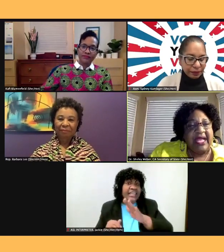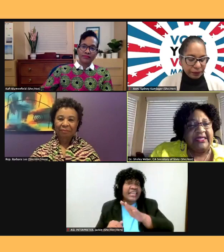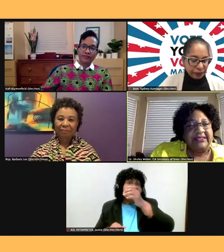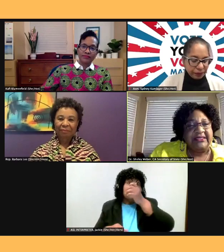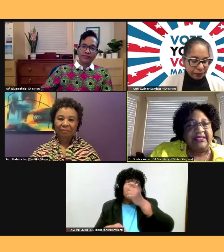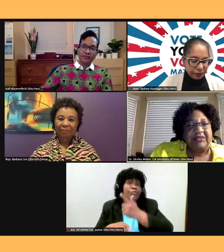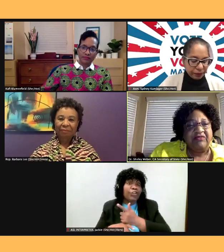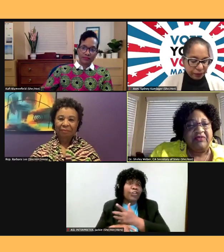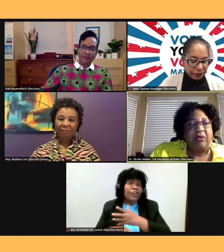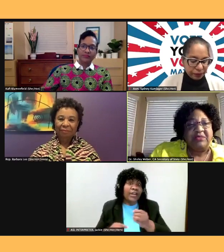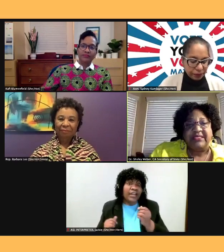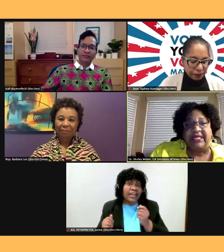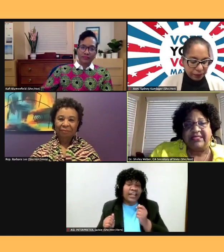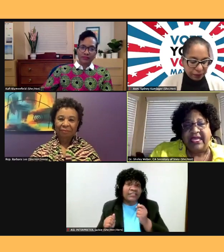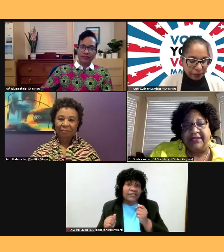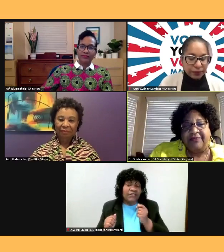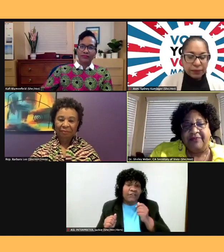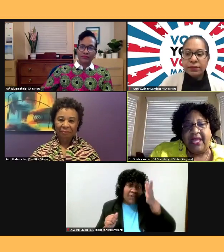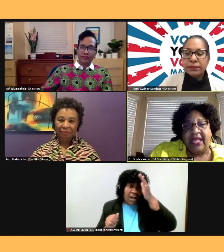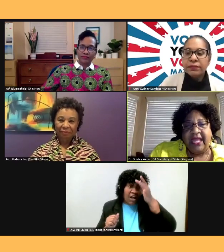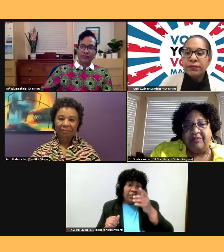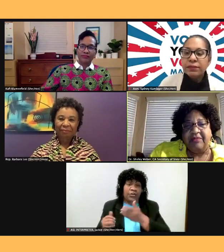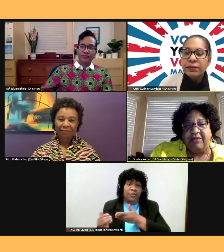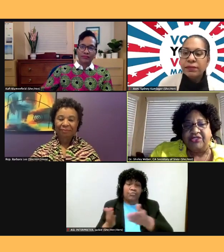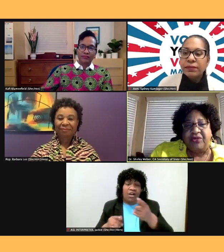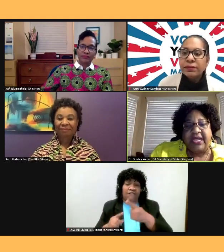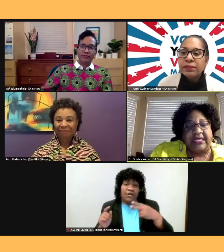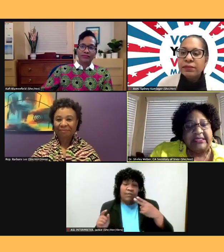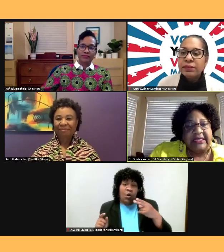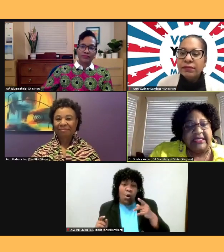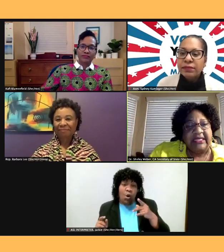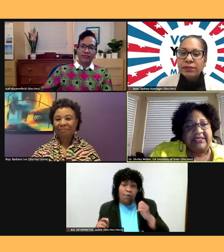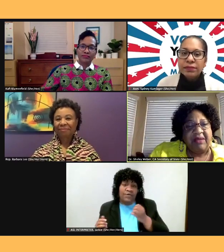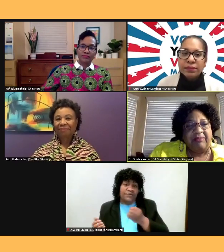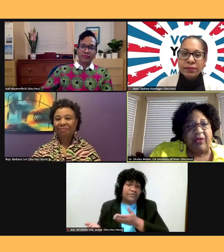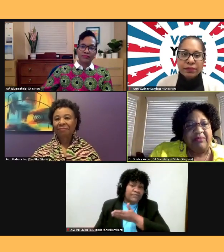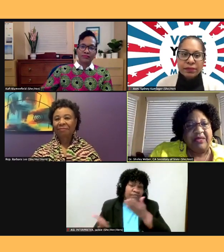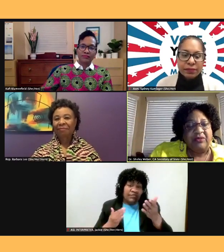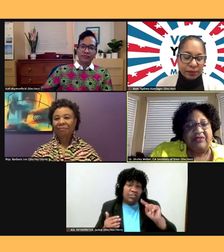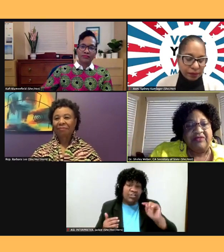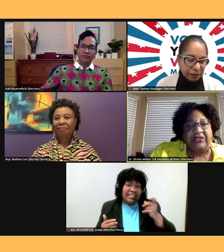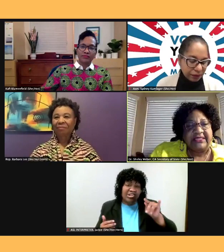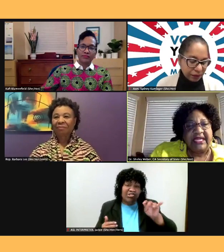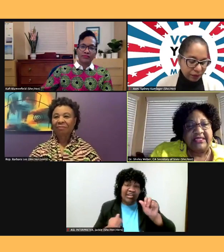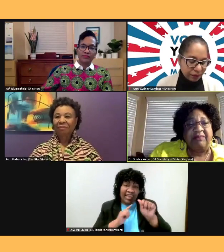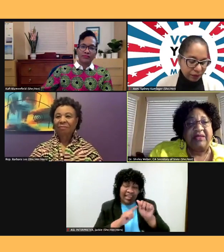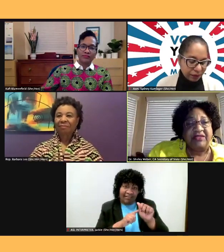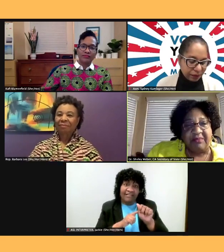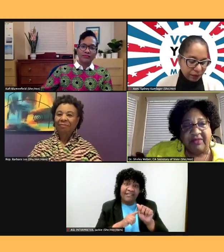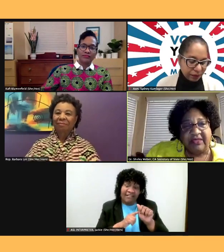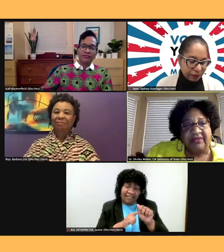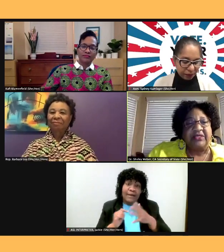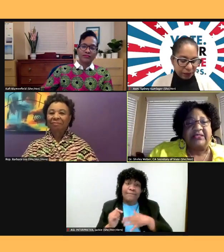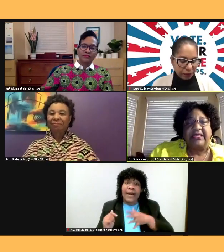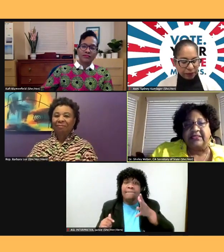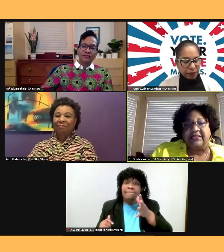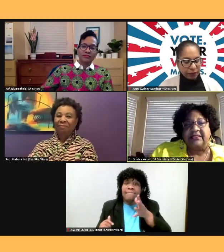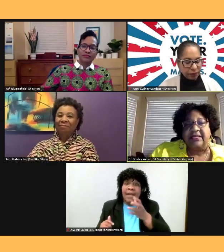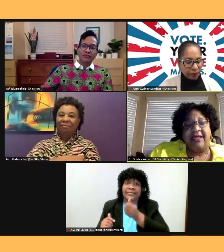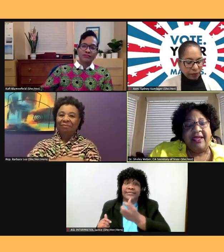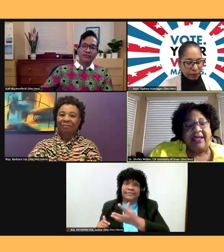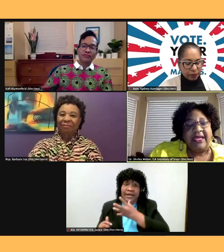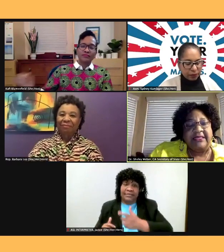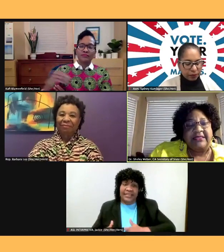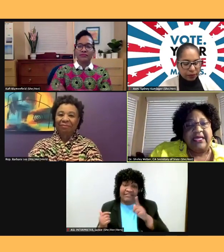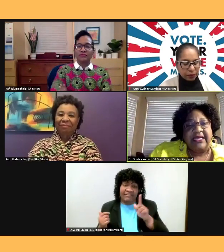from Hope to Texarkana and put him on a train to my grandmother who lived in Los Angeles. My mother's mother lived in Los Angeles. And, uh,